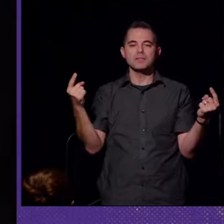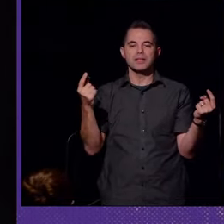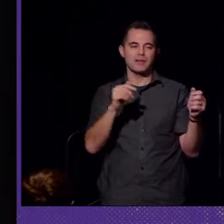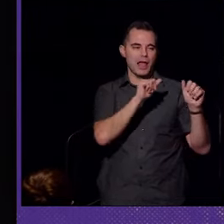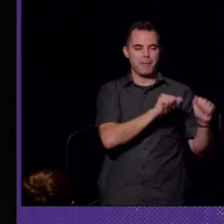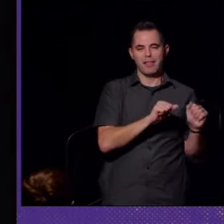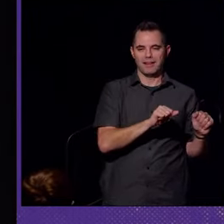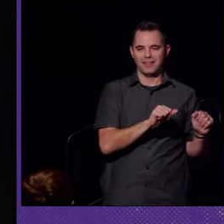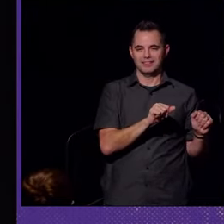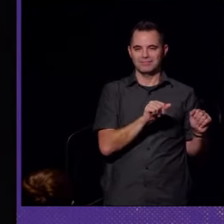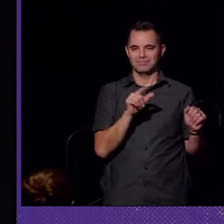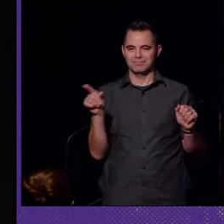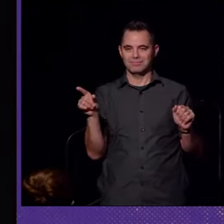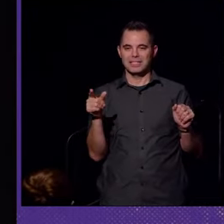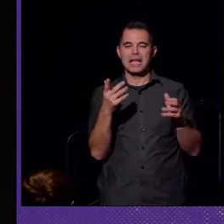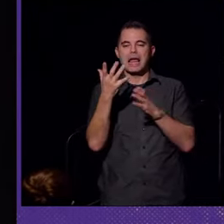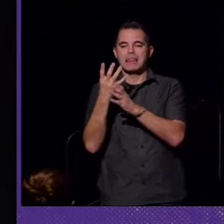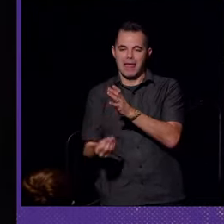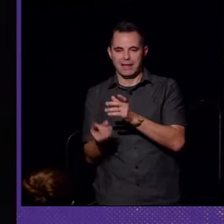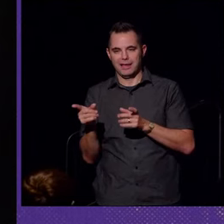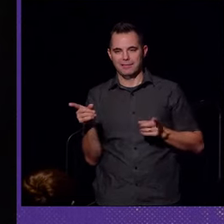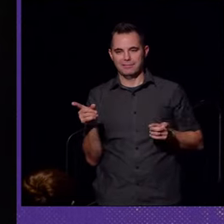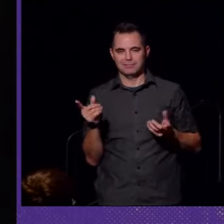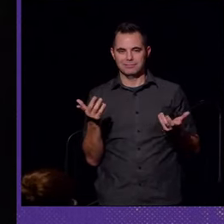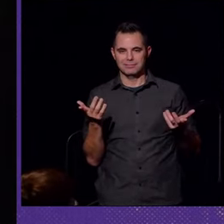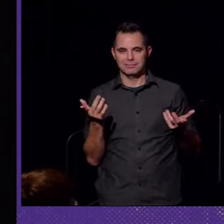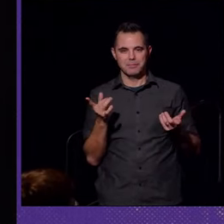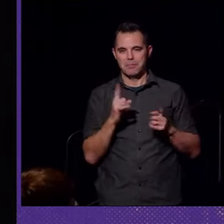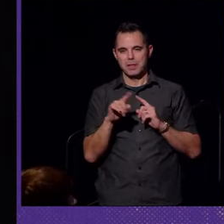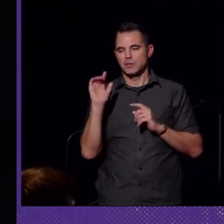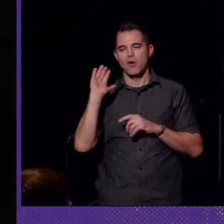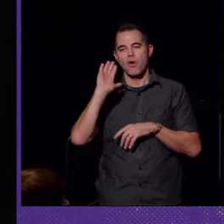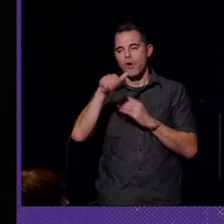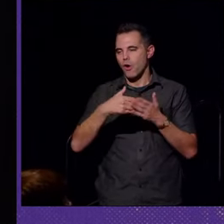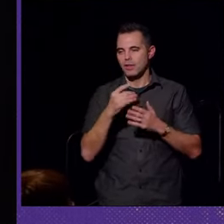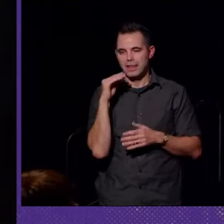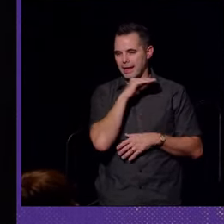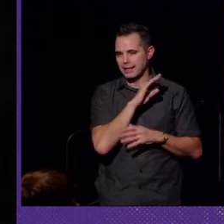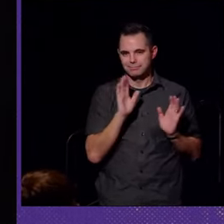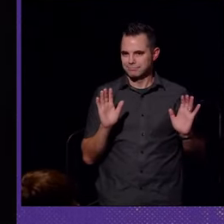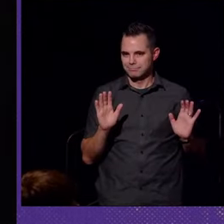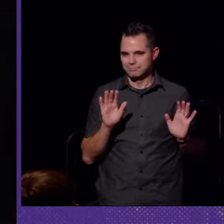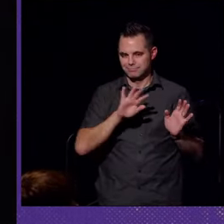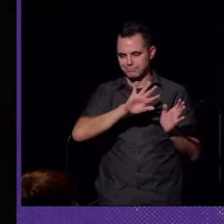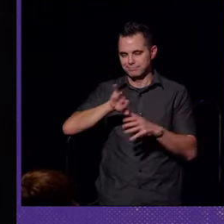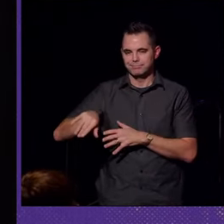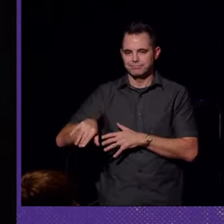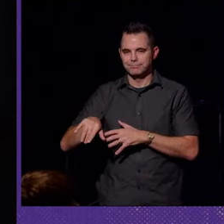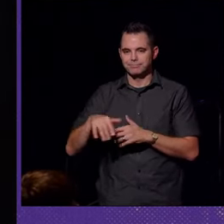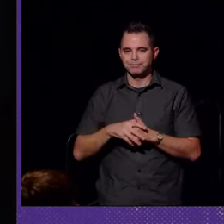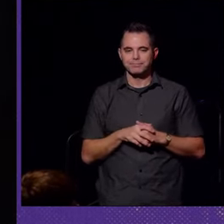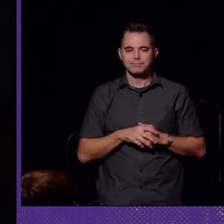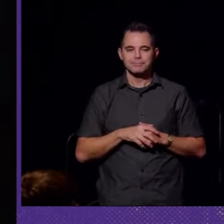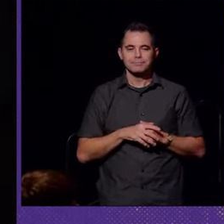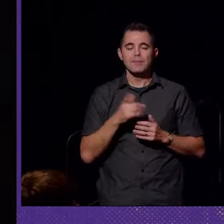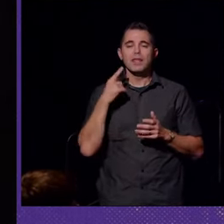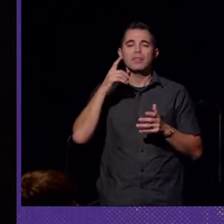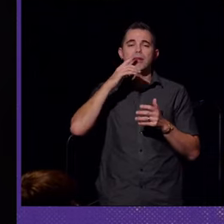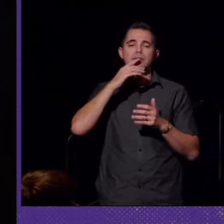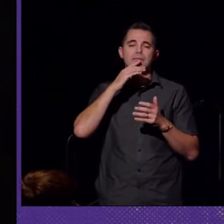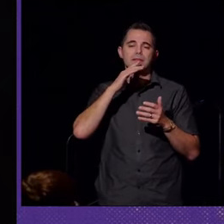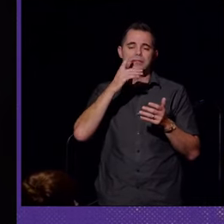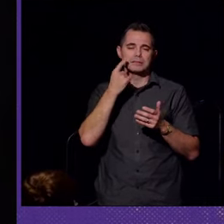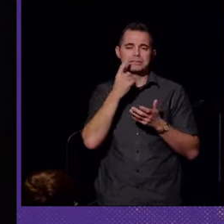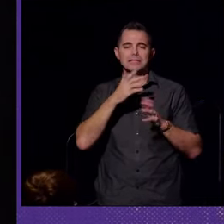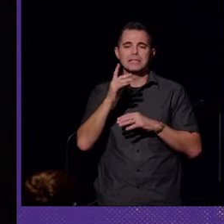ability. It is a lacking. But this is all a lie. The late Australian activist Stella